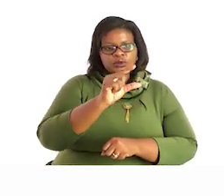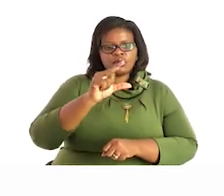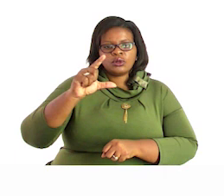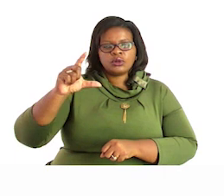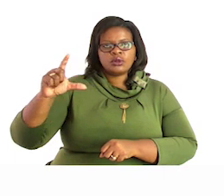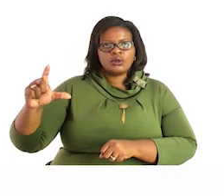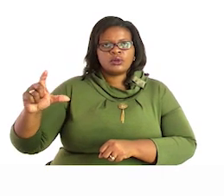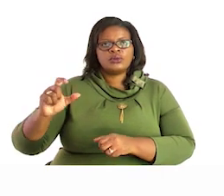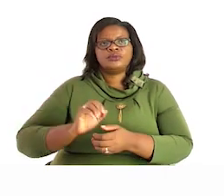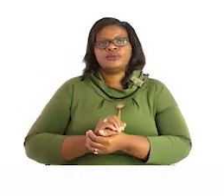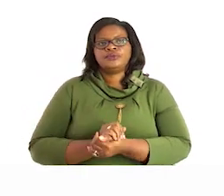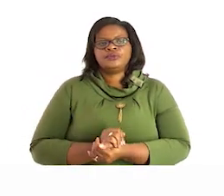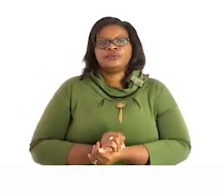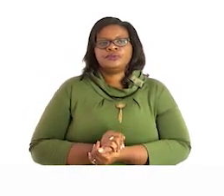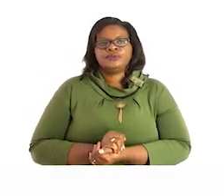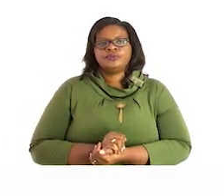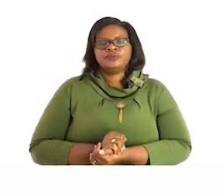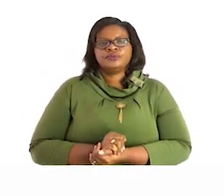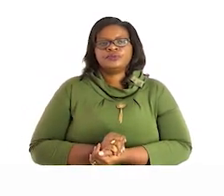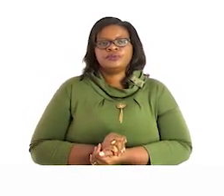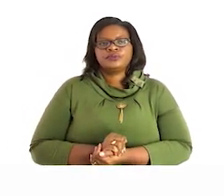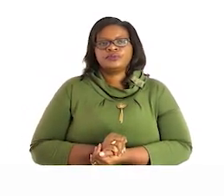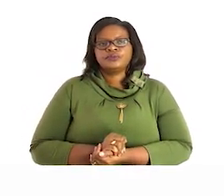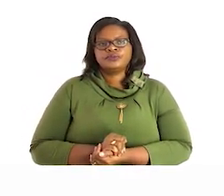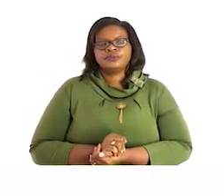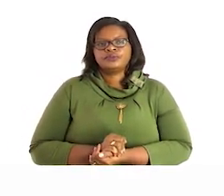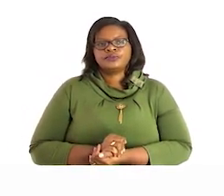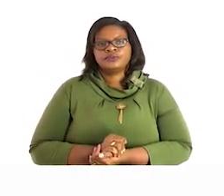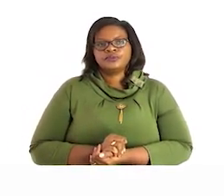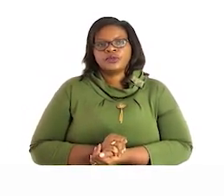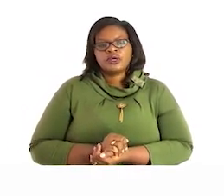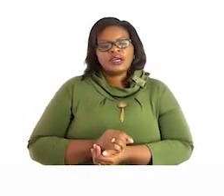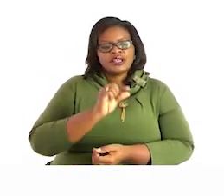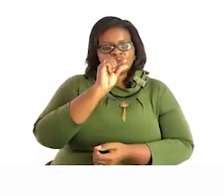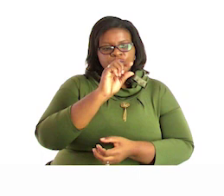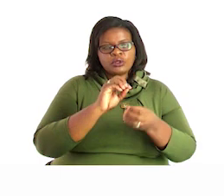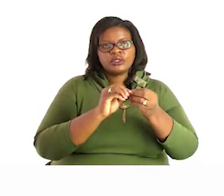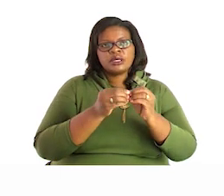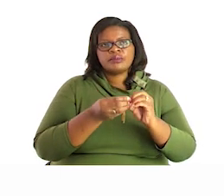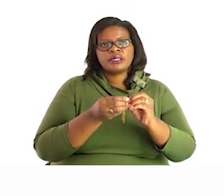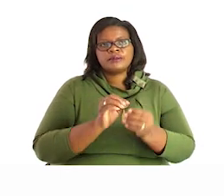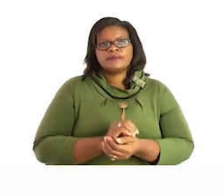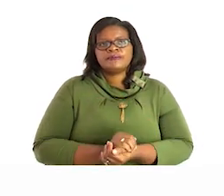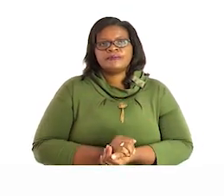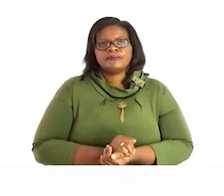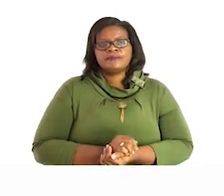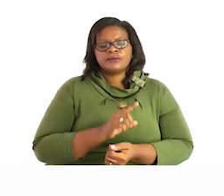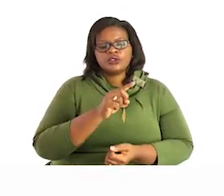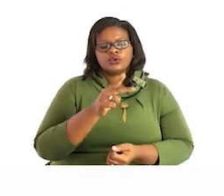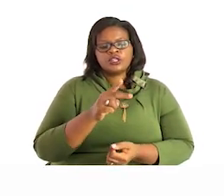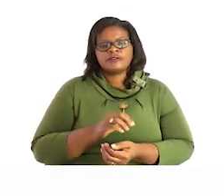to start from the smallest to the biggest so the smallest number there is 12